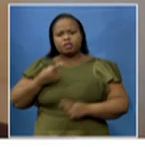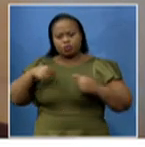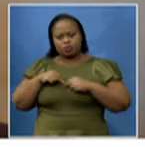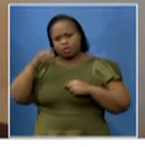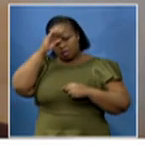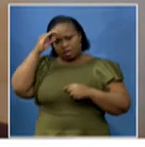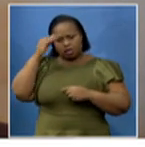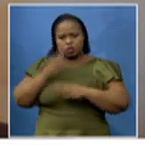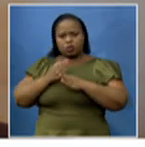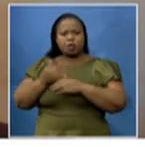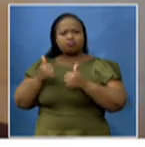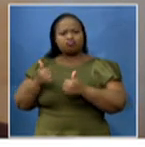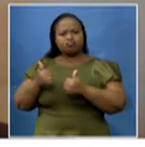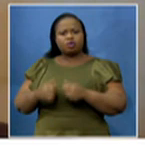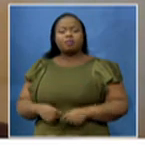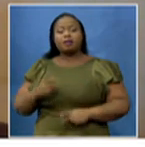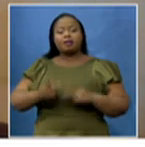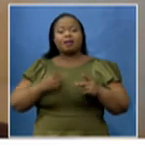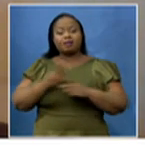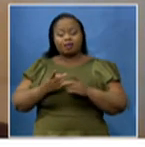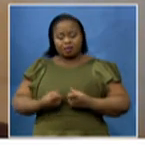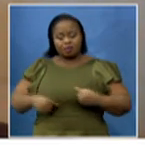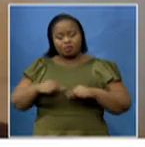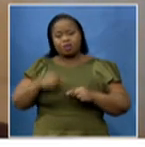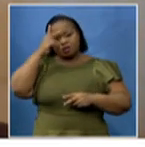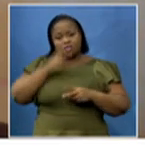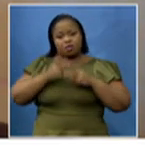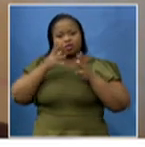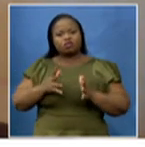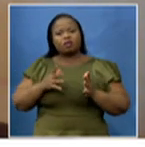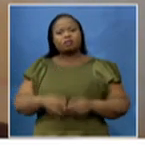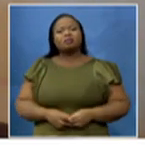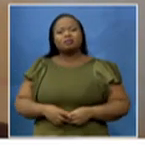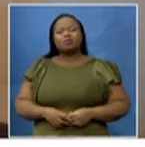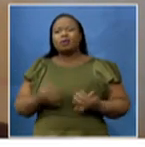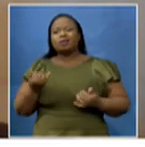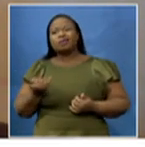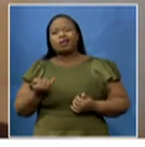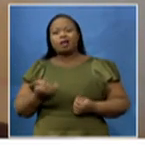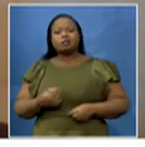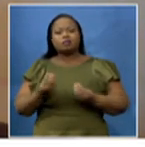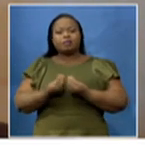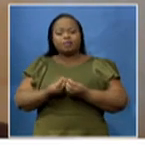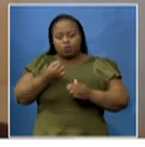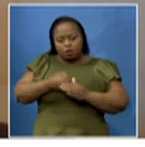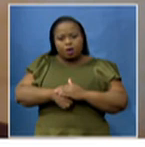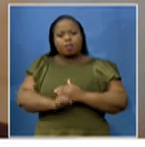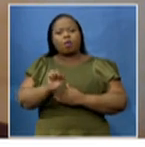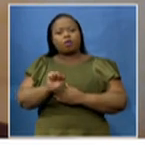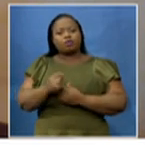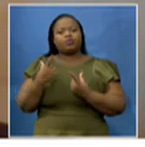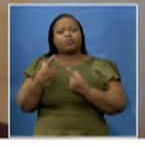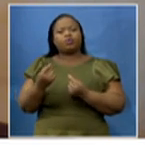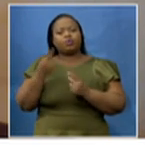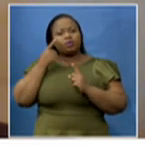moreover, for us as professionals, we've been trained, this is more of a calling. This is more of a